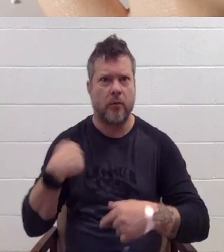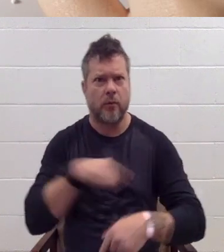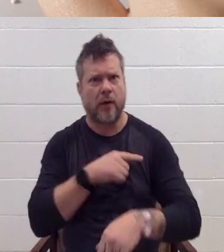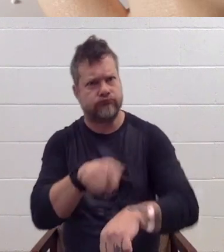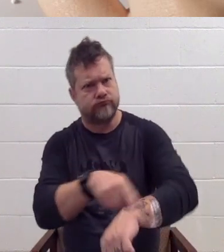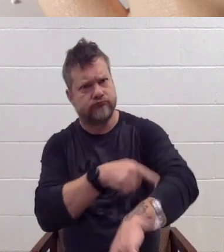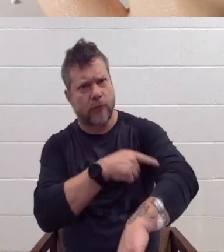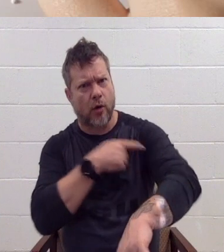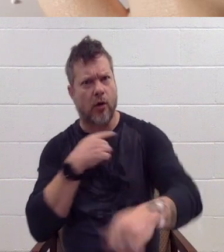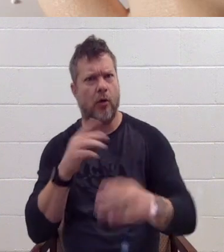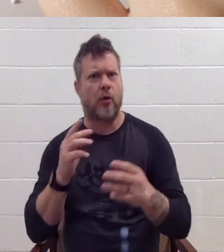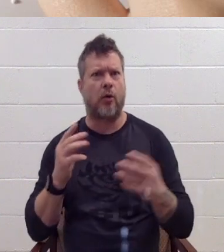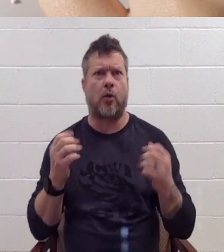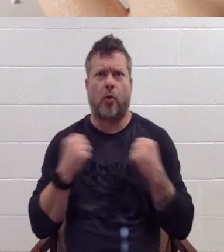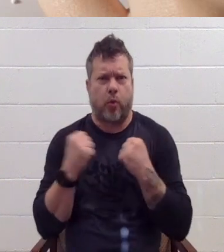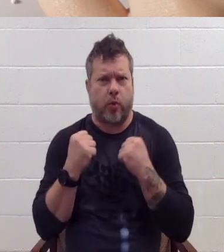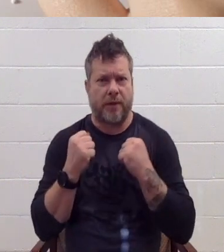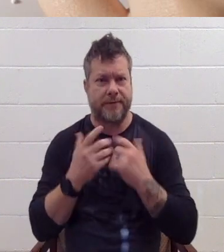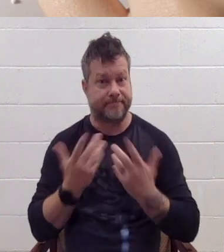week, everyone!